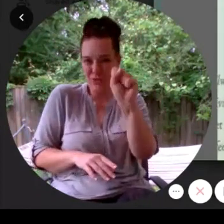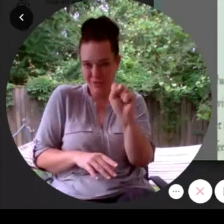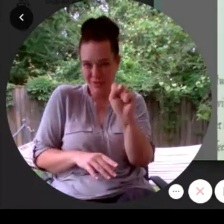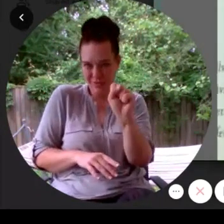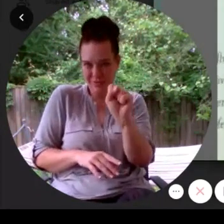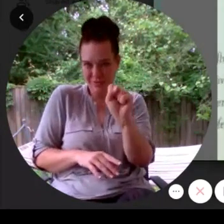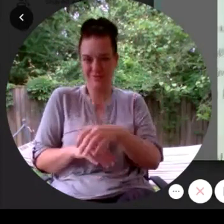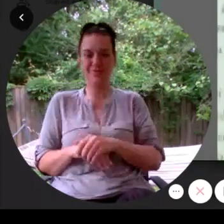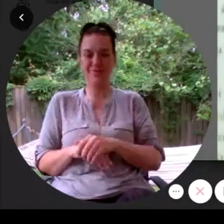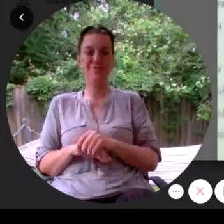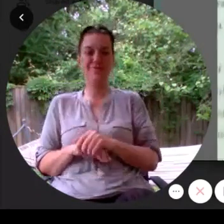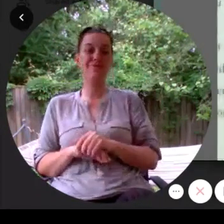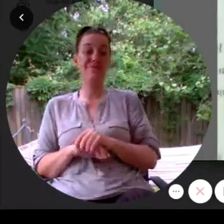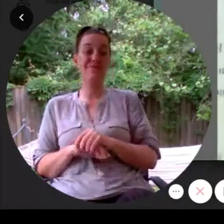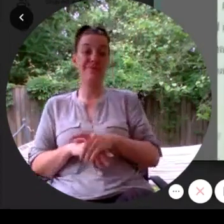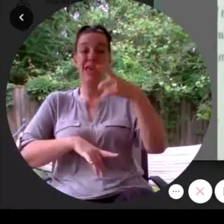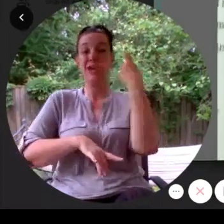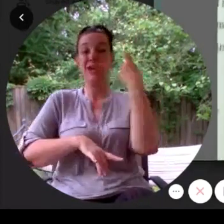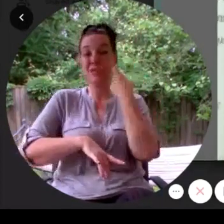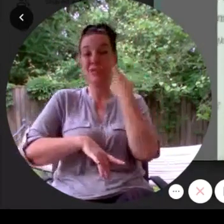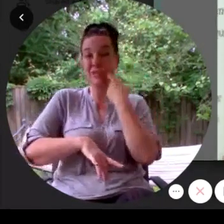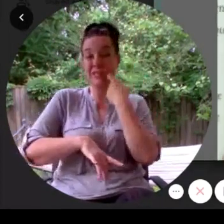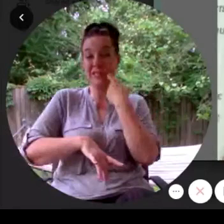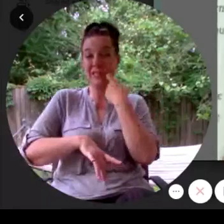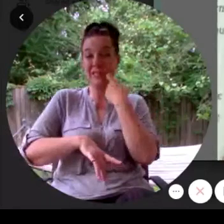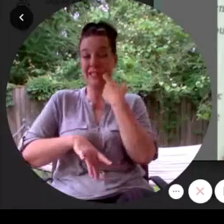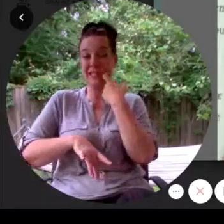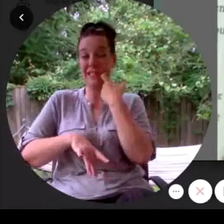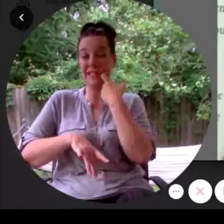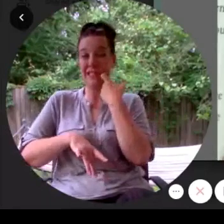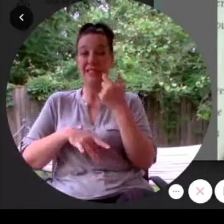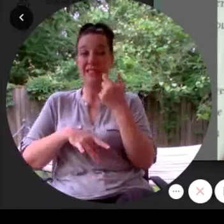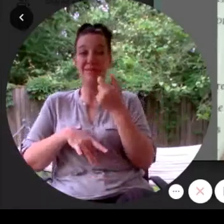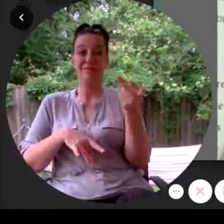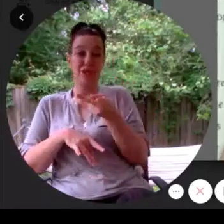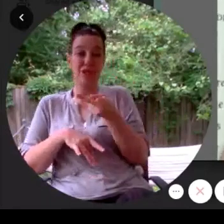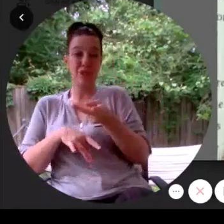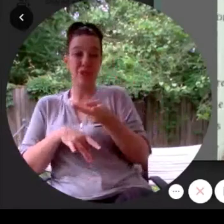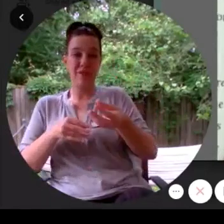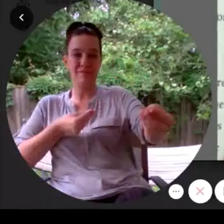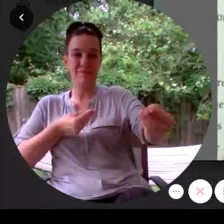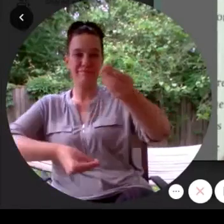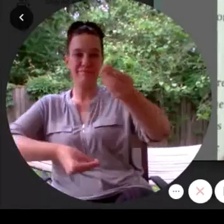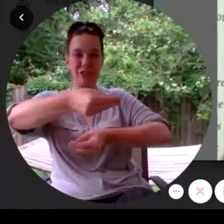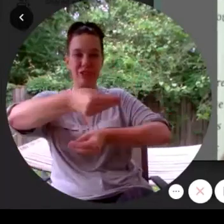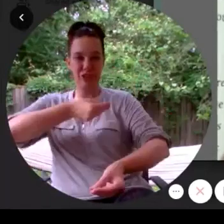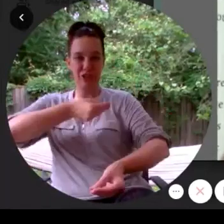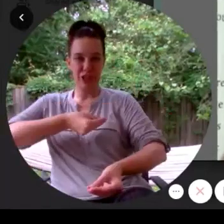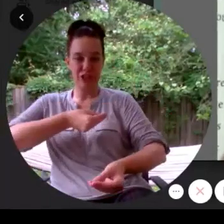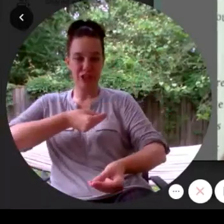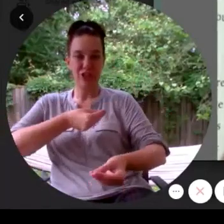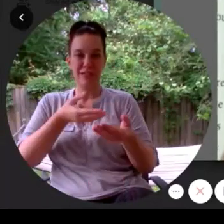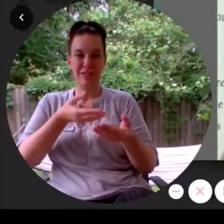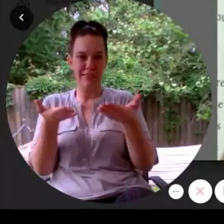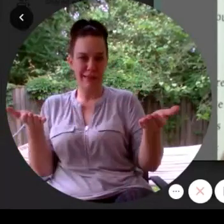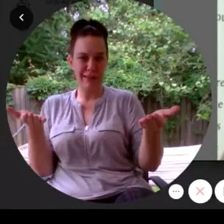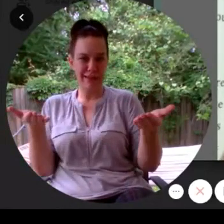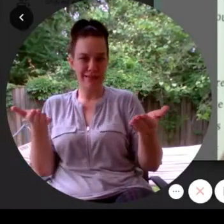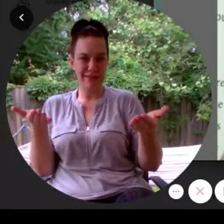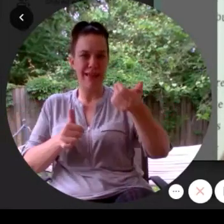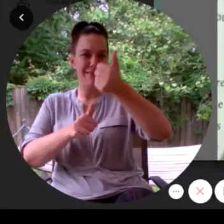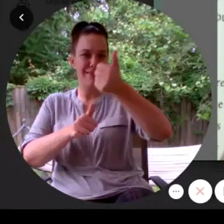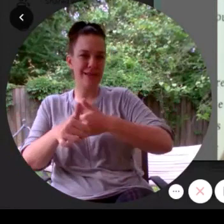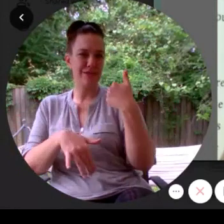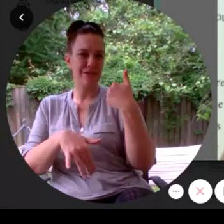lately they've been exchanging a set of objects they each had